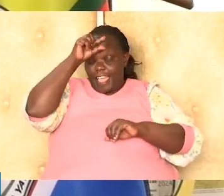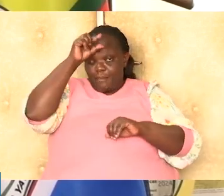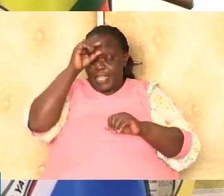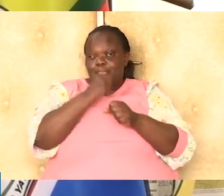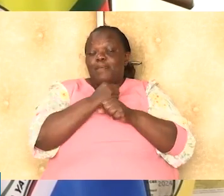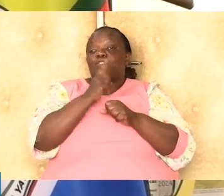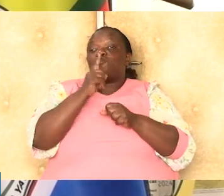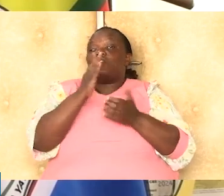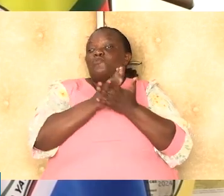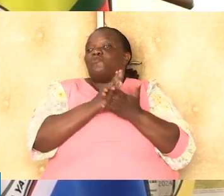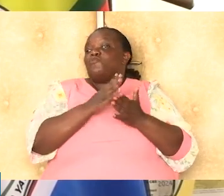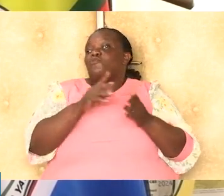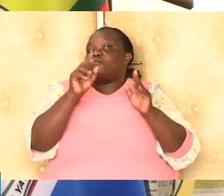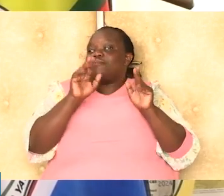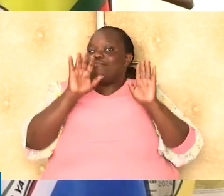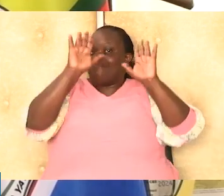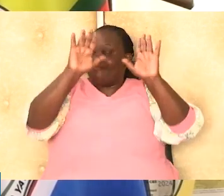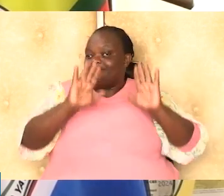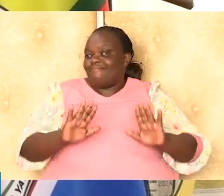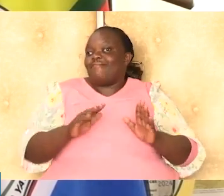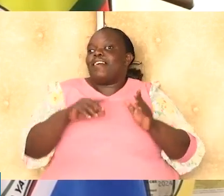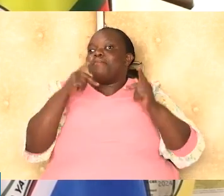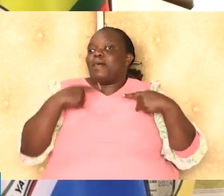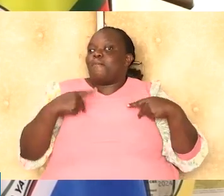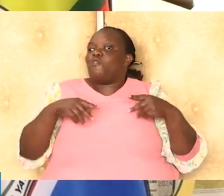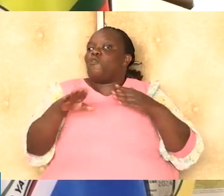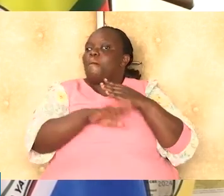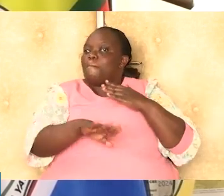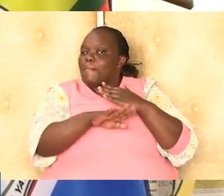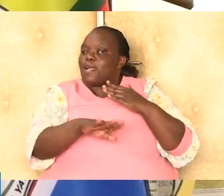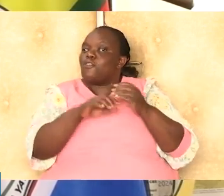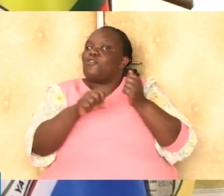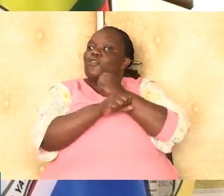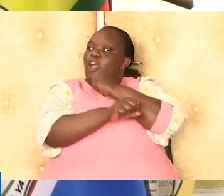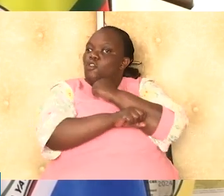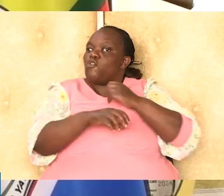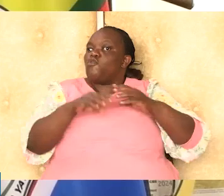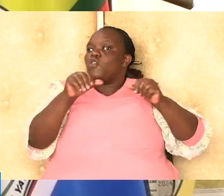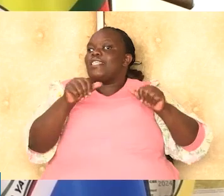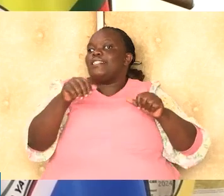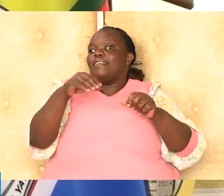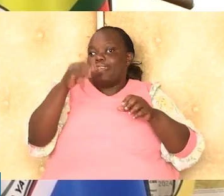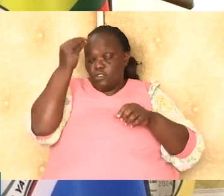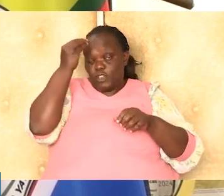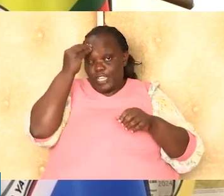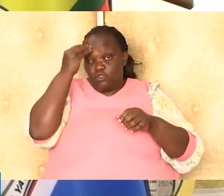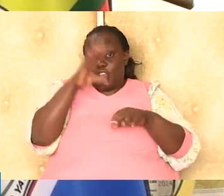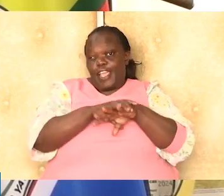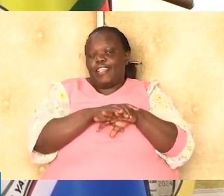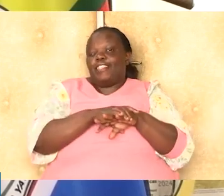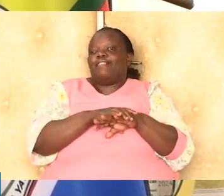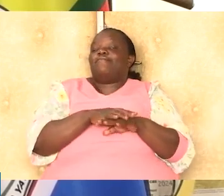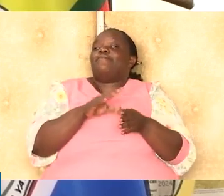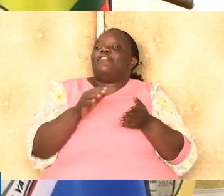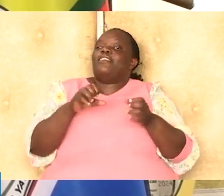is ensuring that deserving individuals, regardless of financial background, have access to quality higher education. Now,